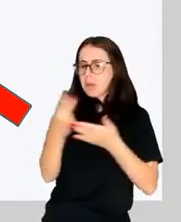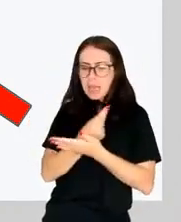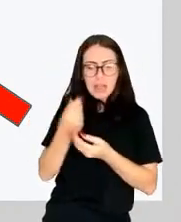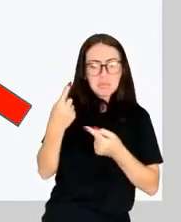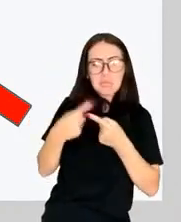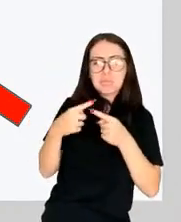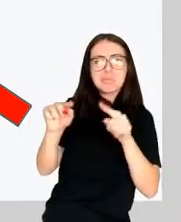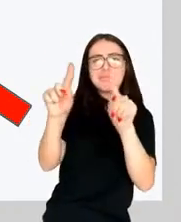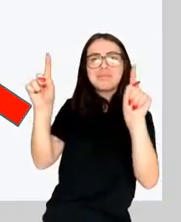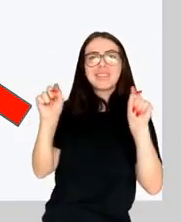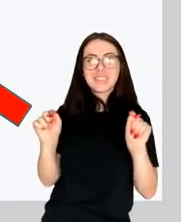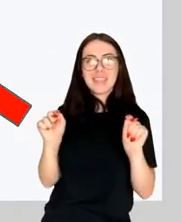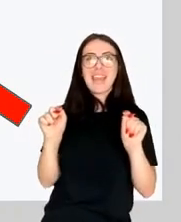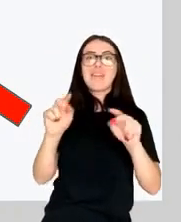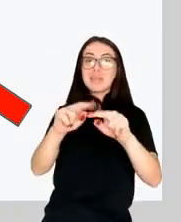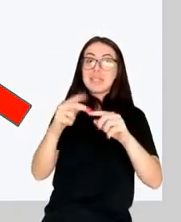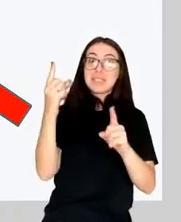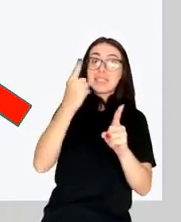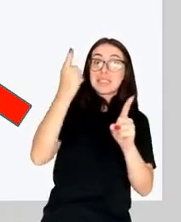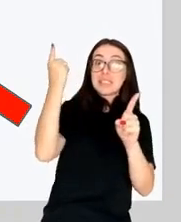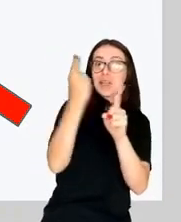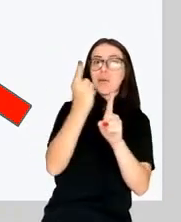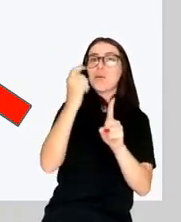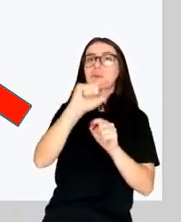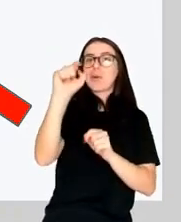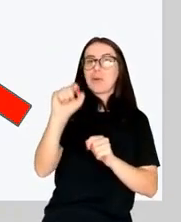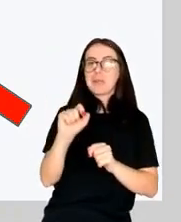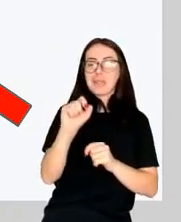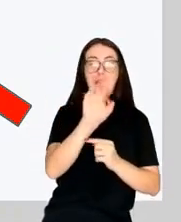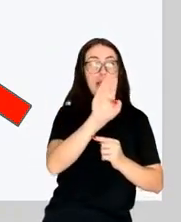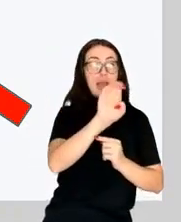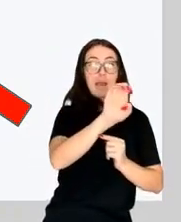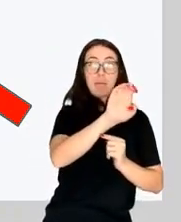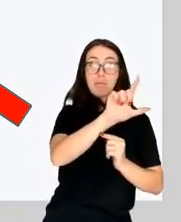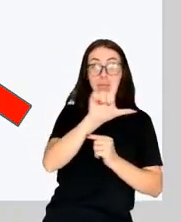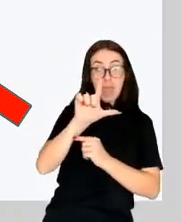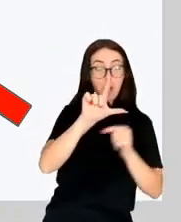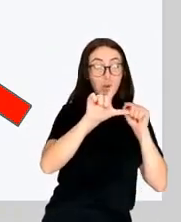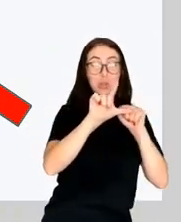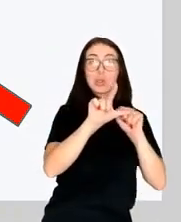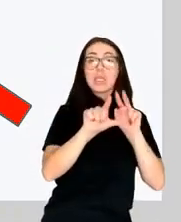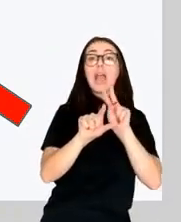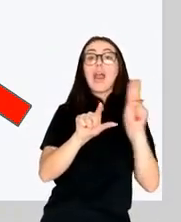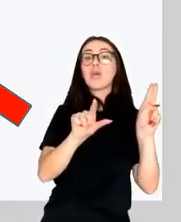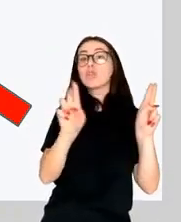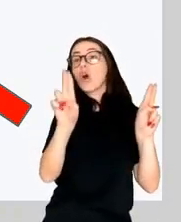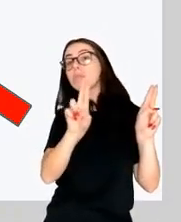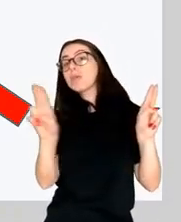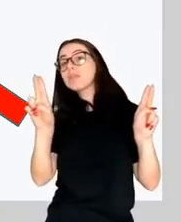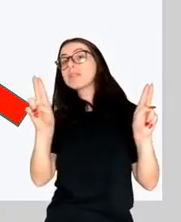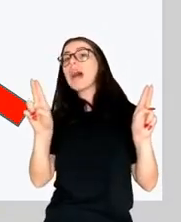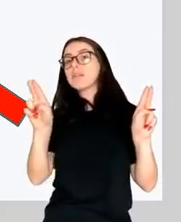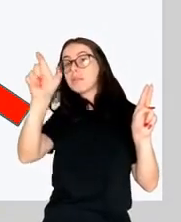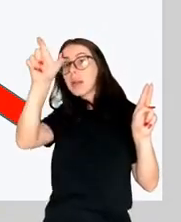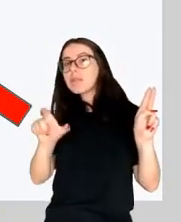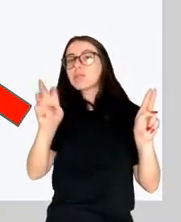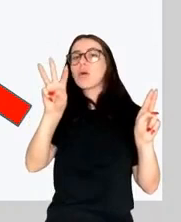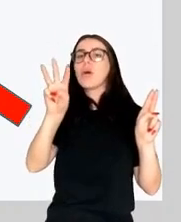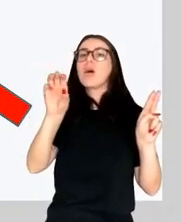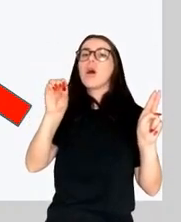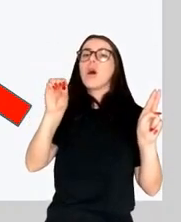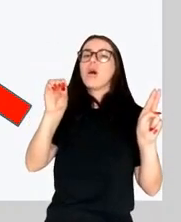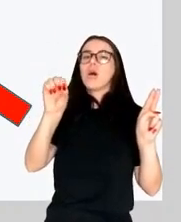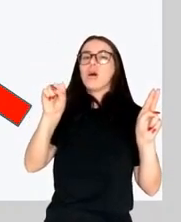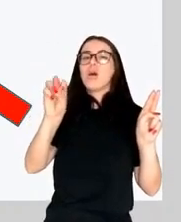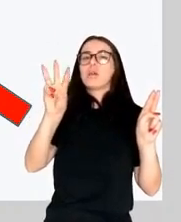Knowledge Graph knew this, even though we didn't. That episode, where the system actually